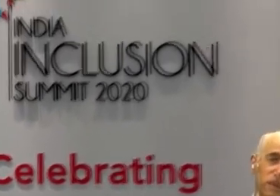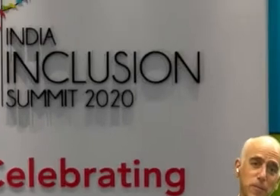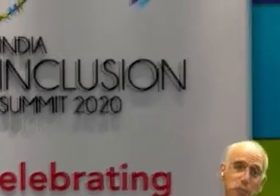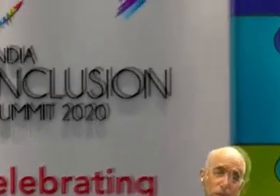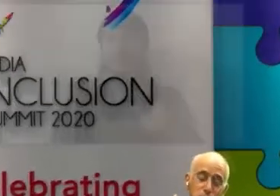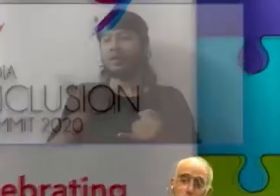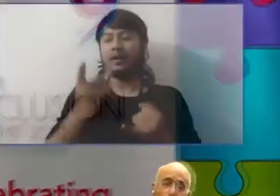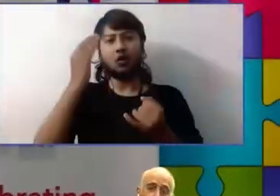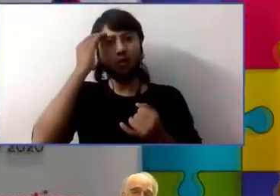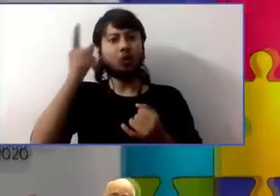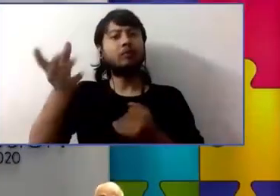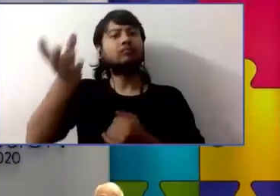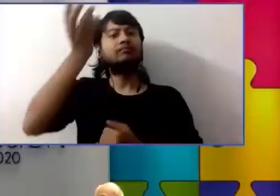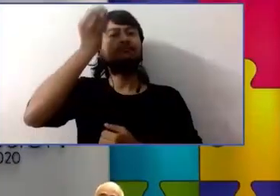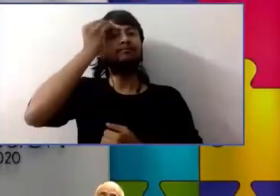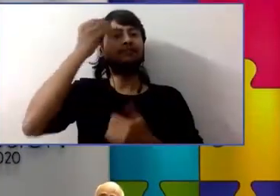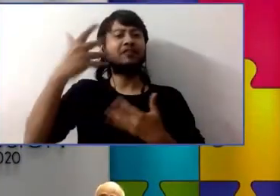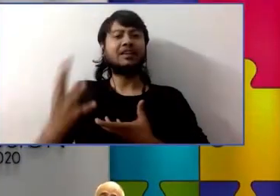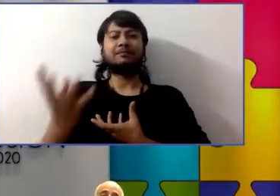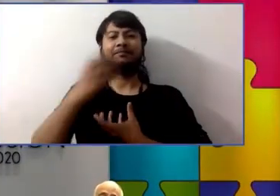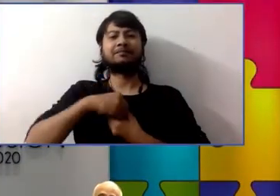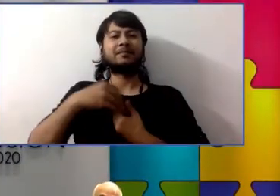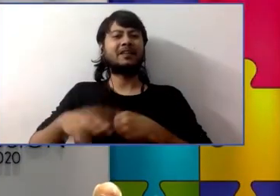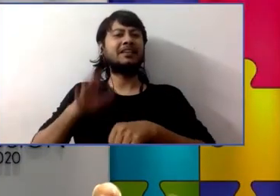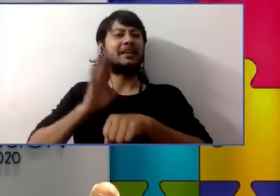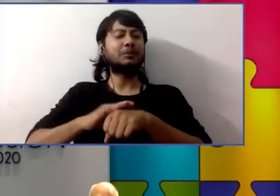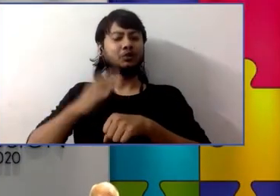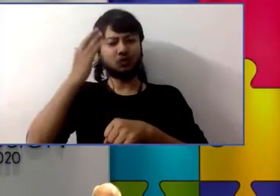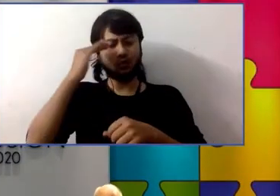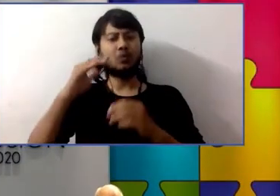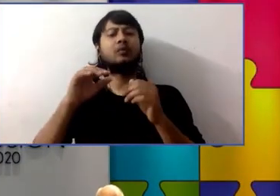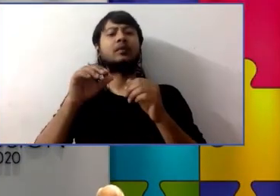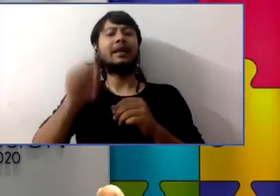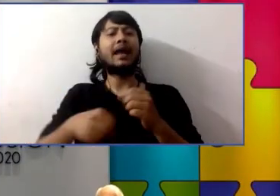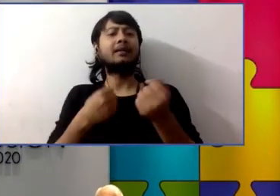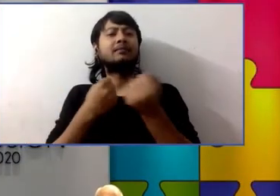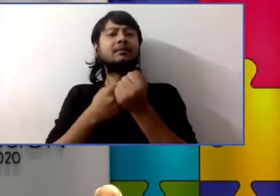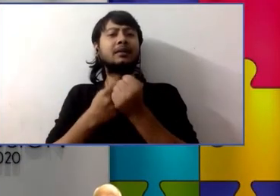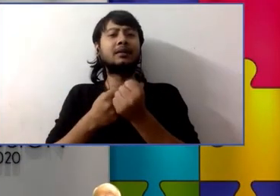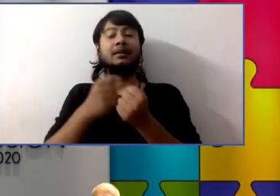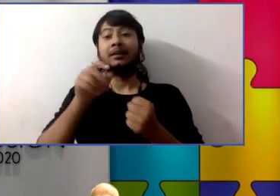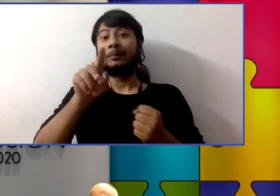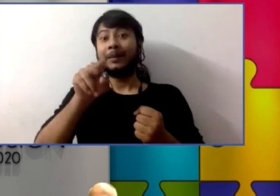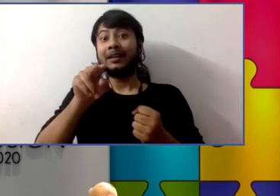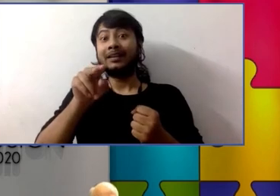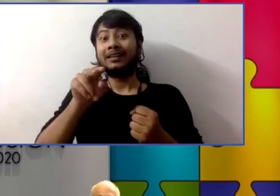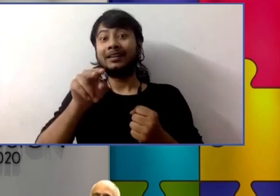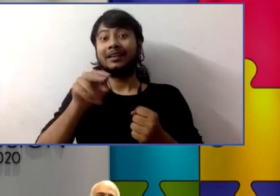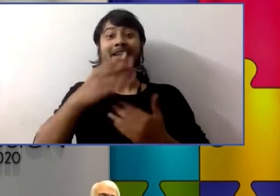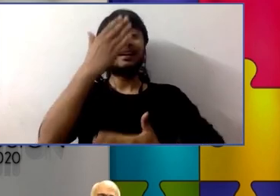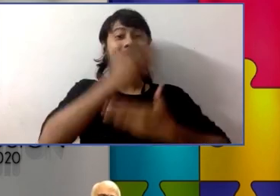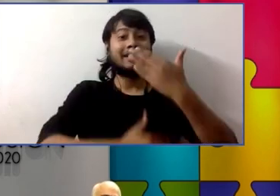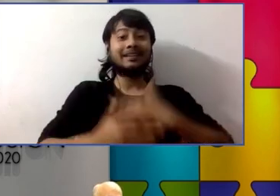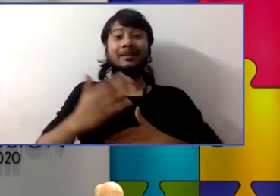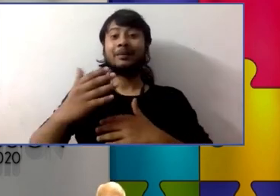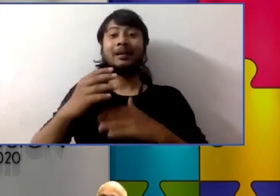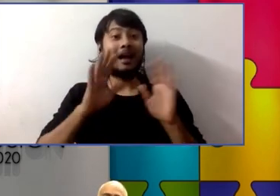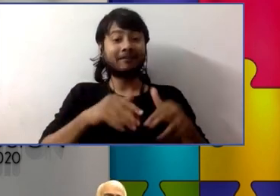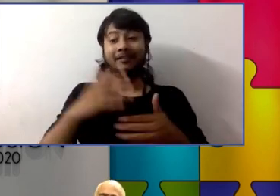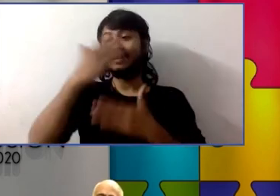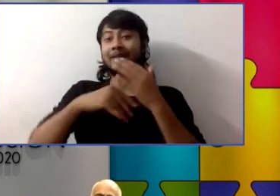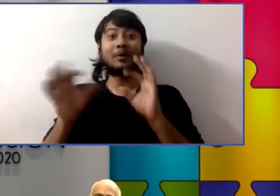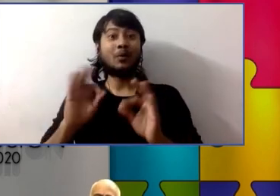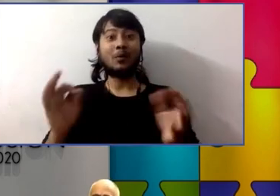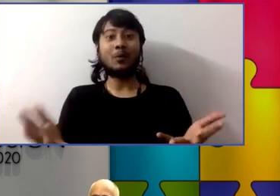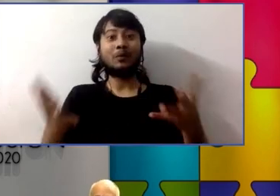that you don't learn unless you grow up in a diverse environment so certainly it's about samuel certainly